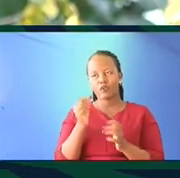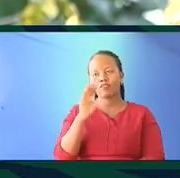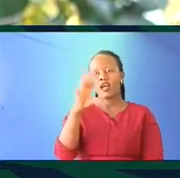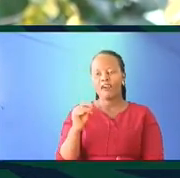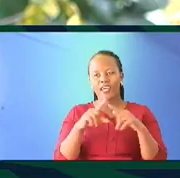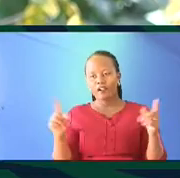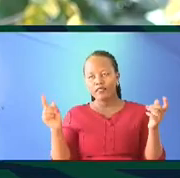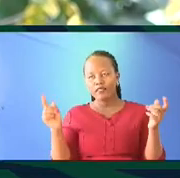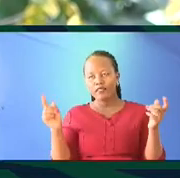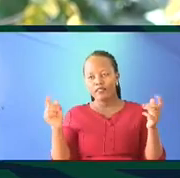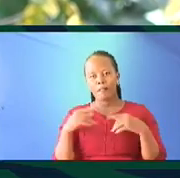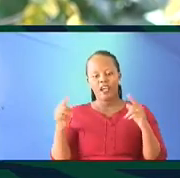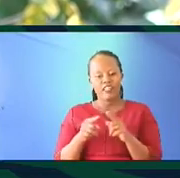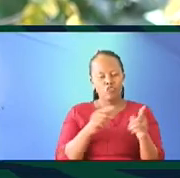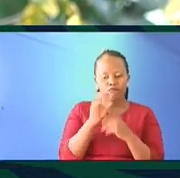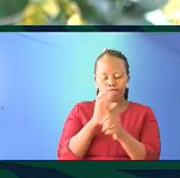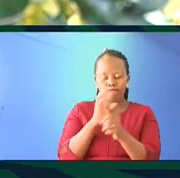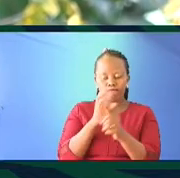doing short skits,